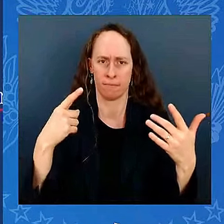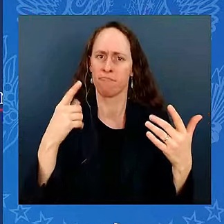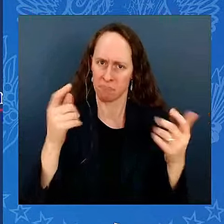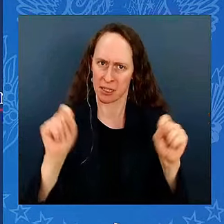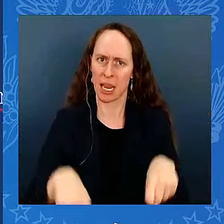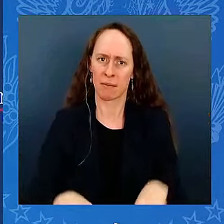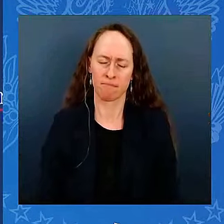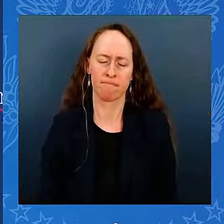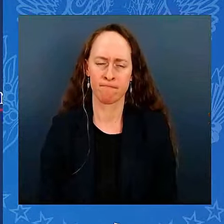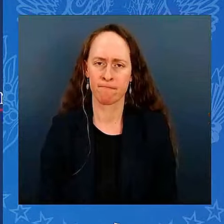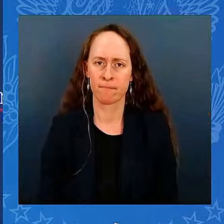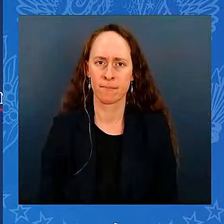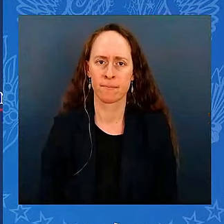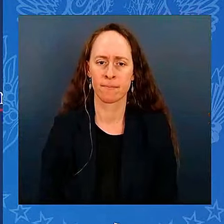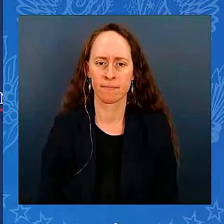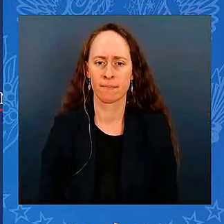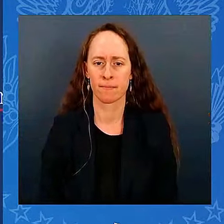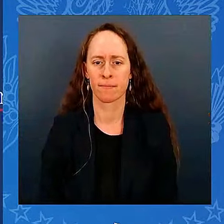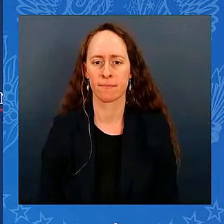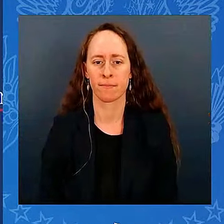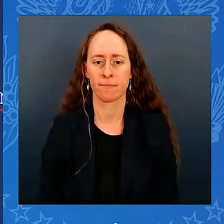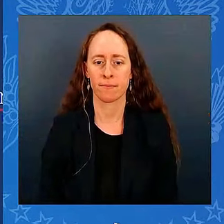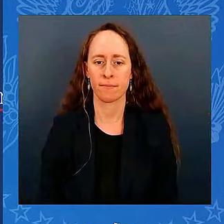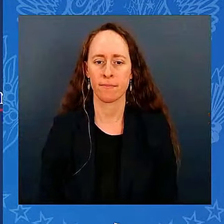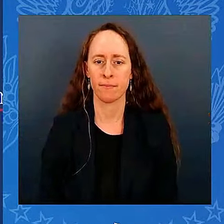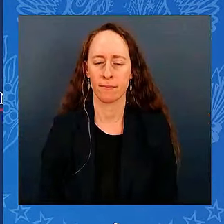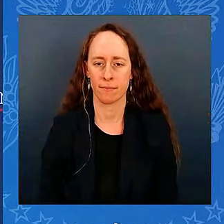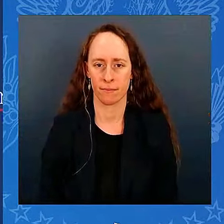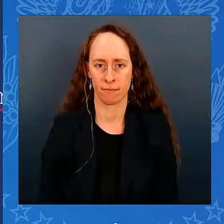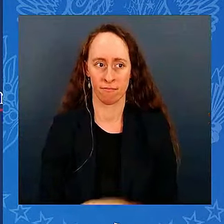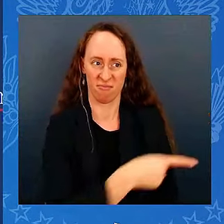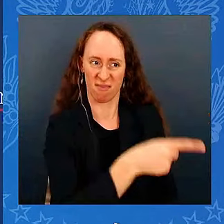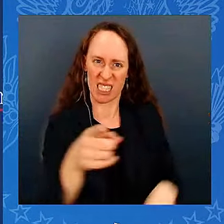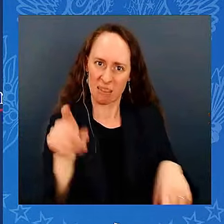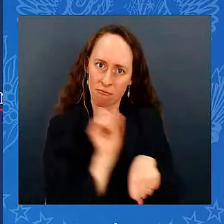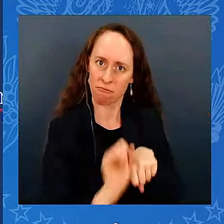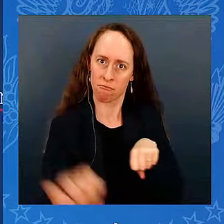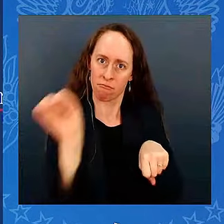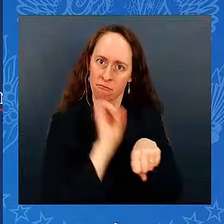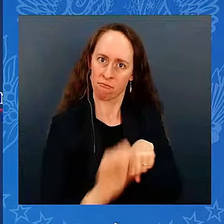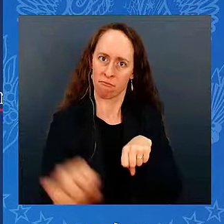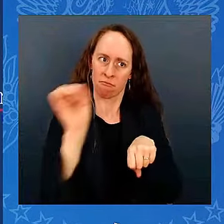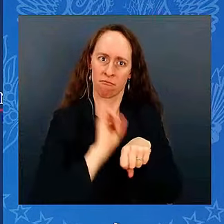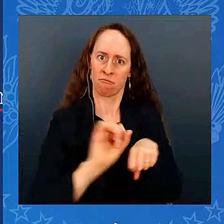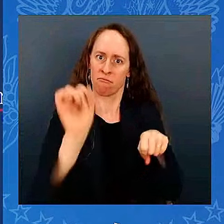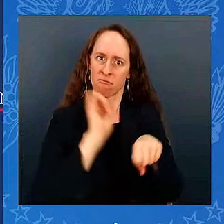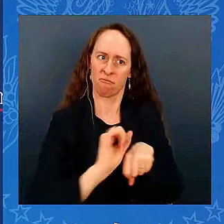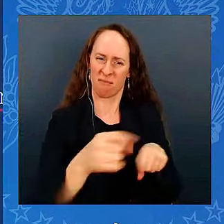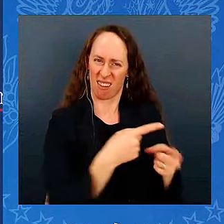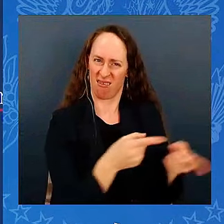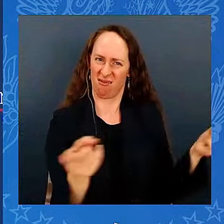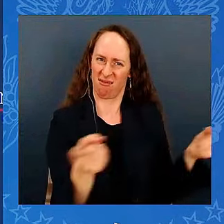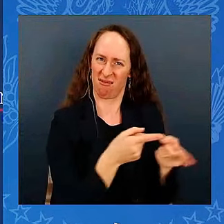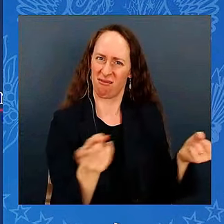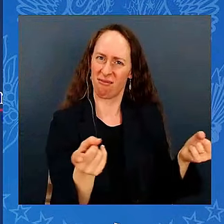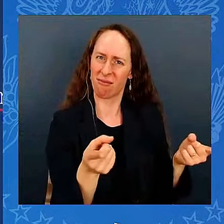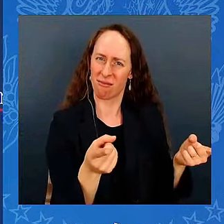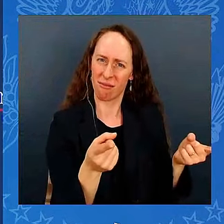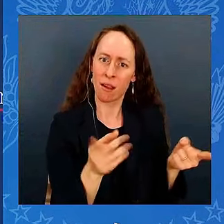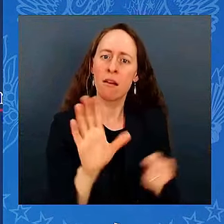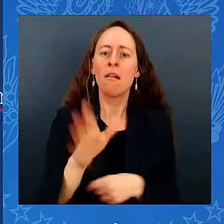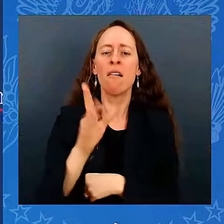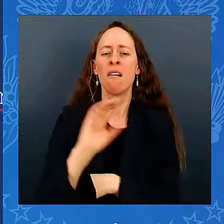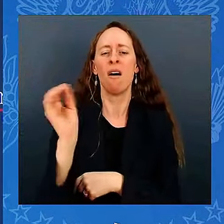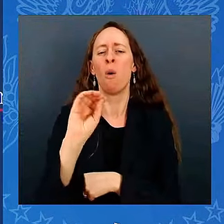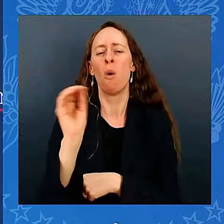into that pie, in my view. No one — leave no one behind. Foster fair — fair competition. Invest in